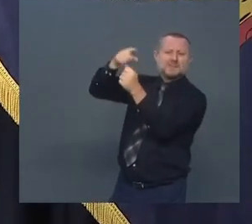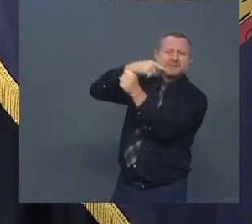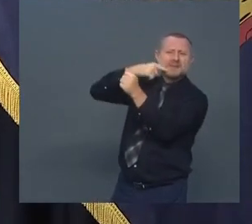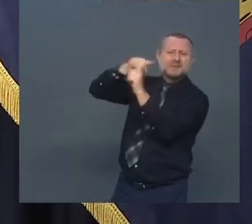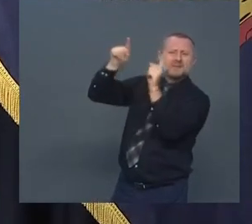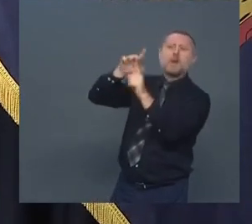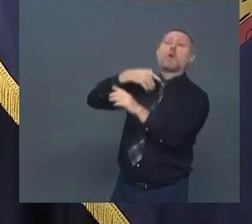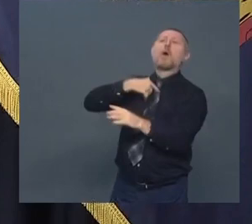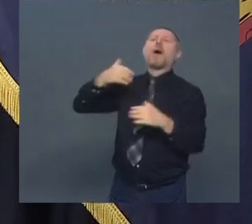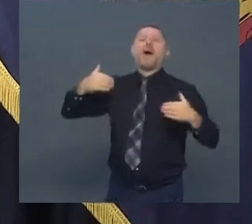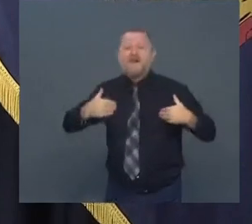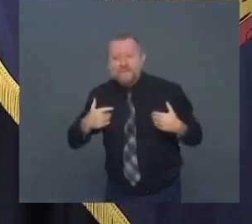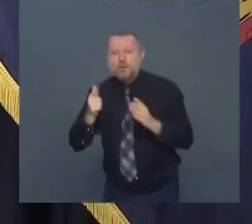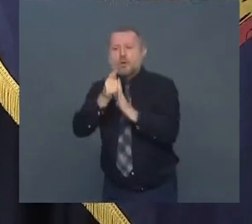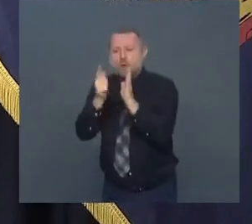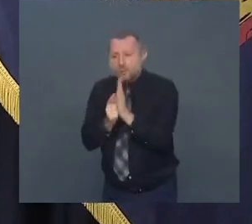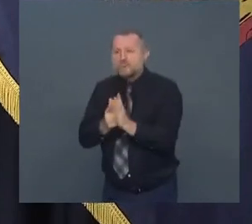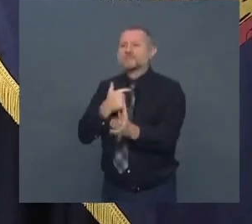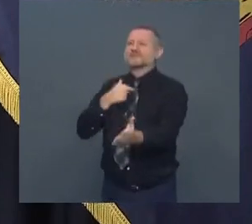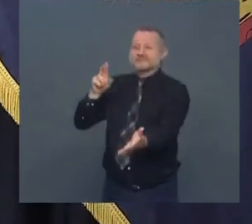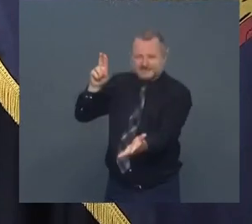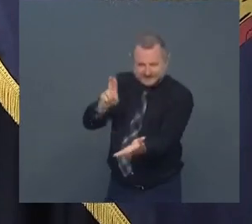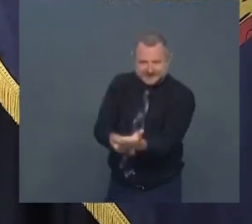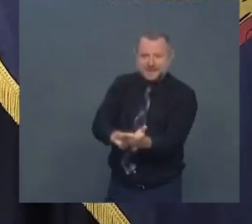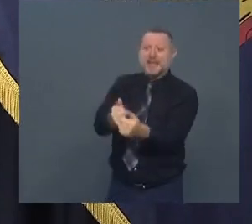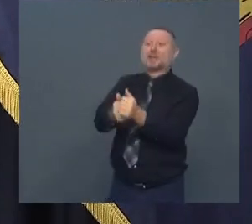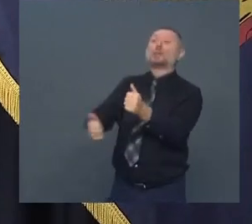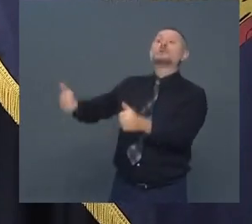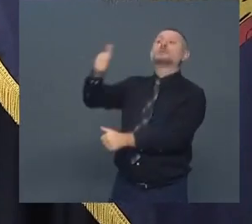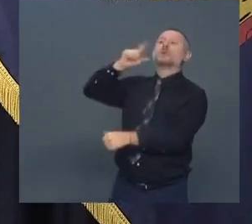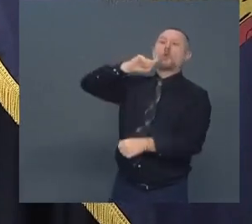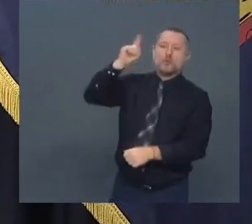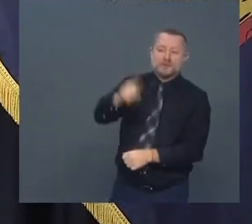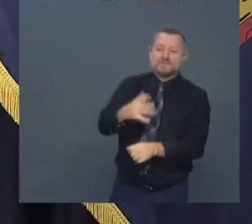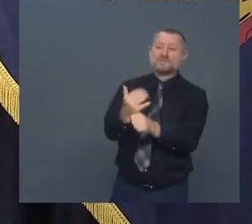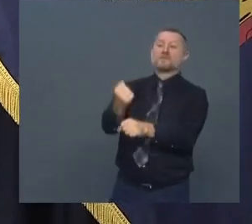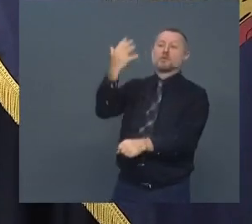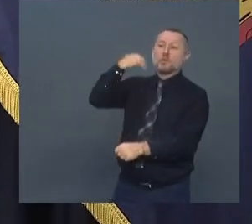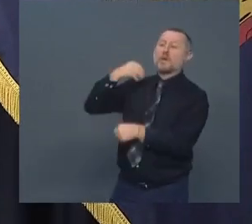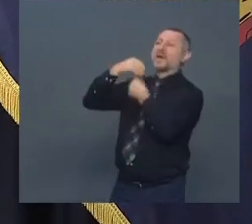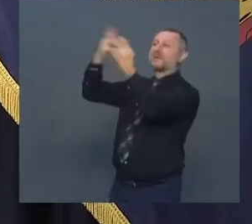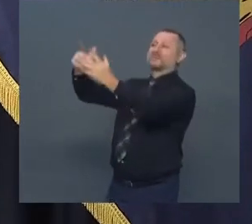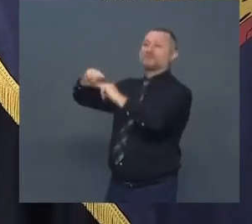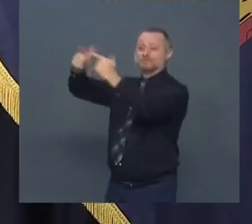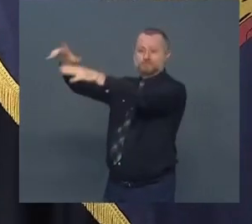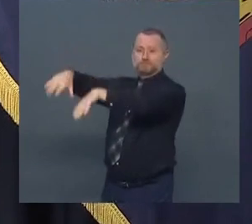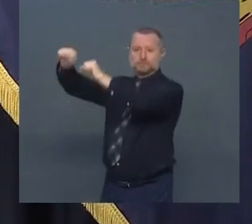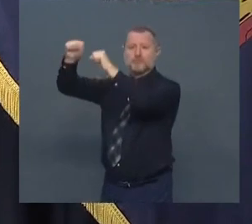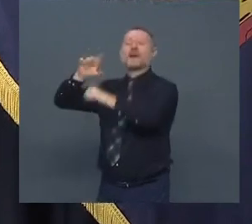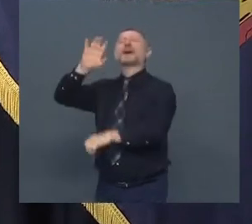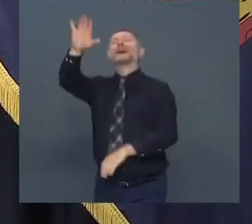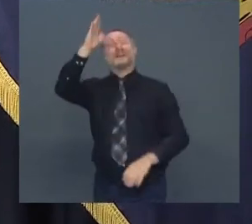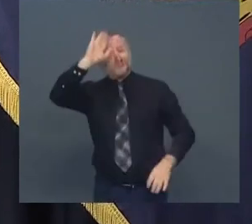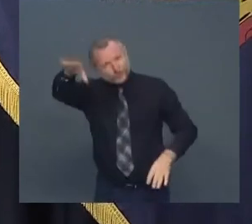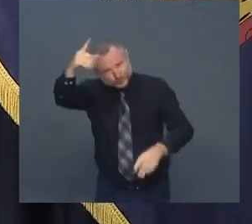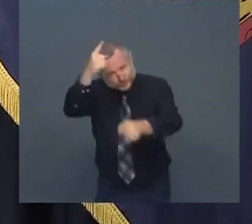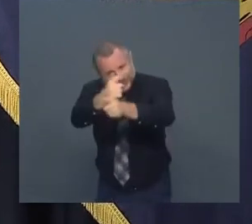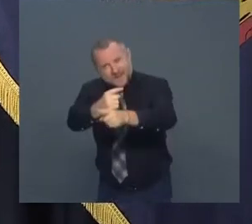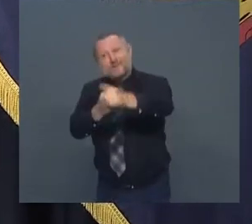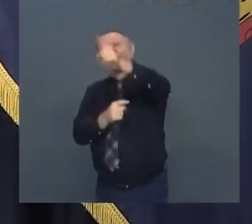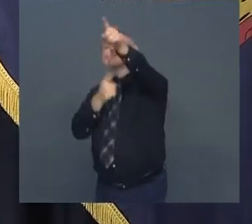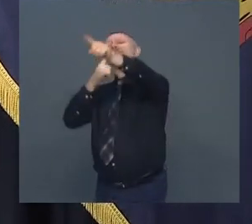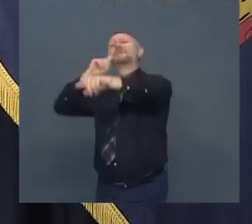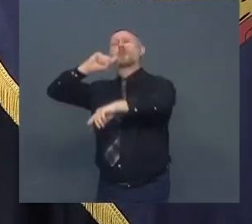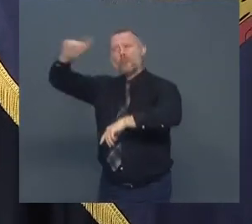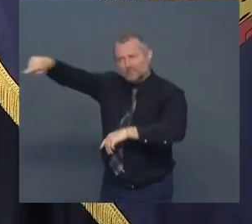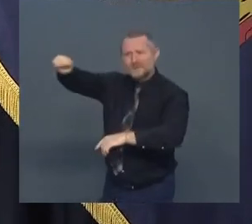order. I issued an executive order that gives her that authority. Right. So there are calls for you to direct her office to investigate the Mount Vernon